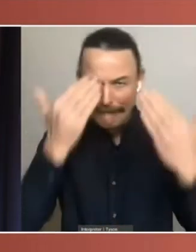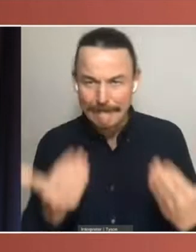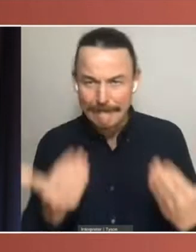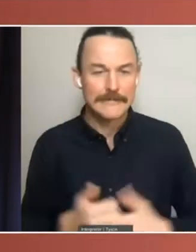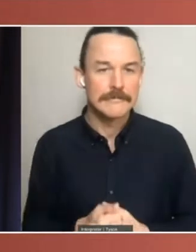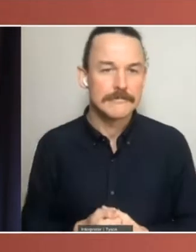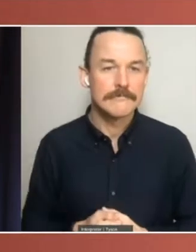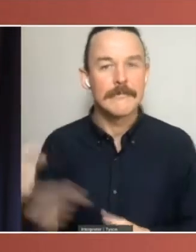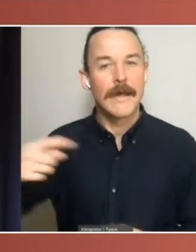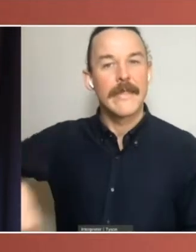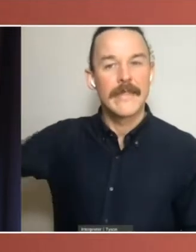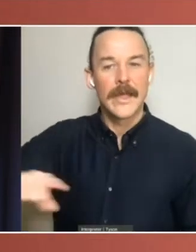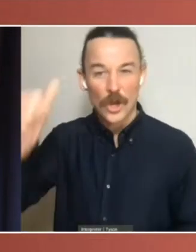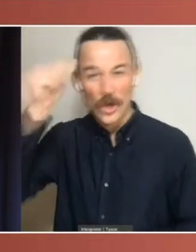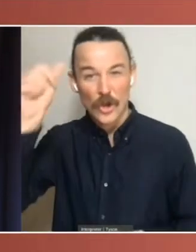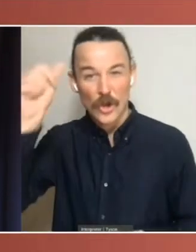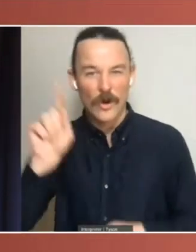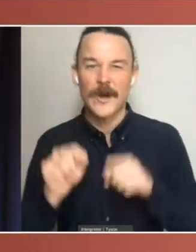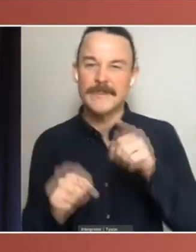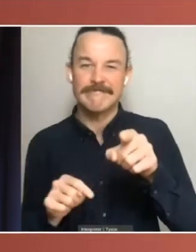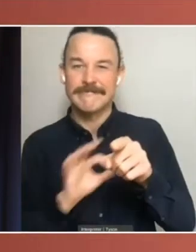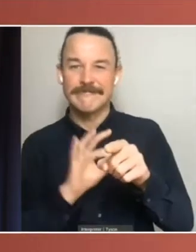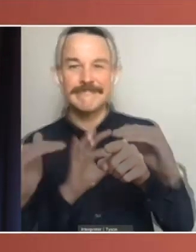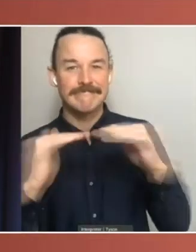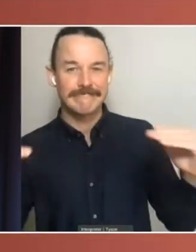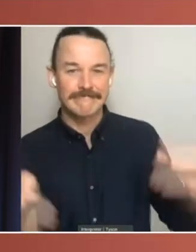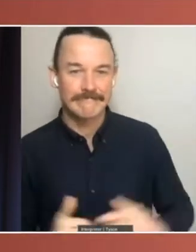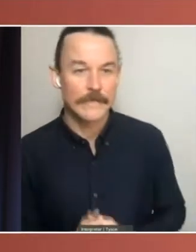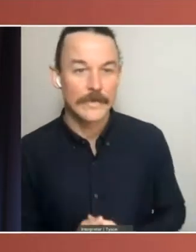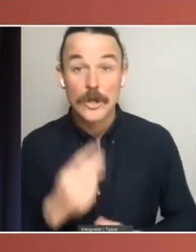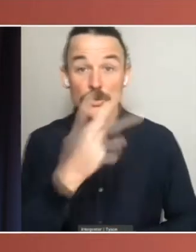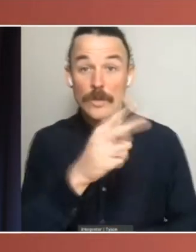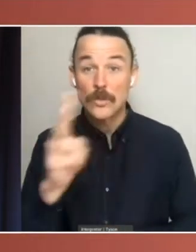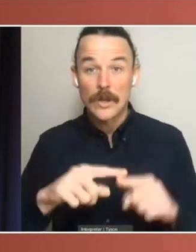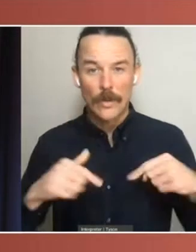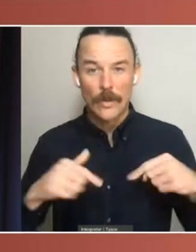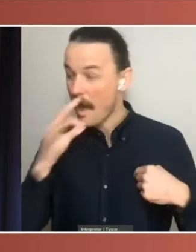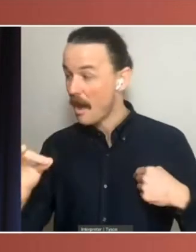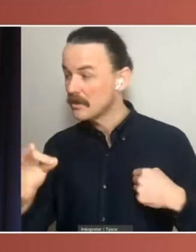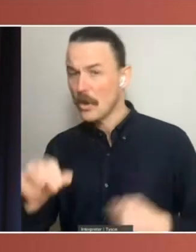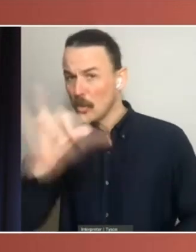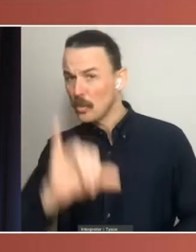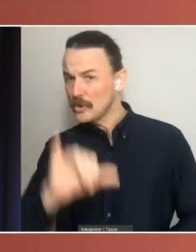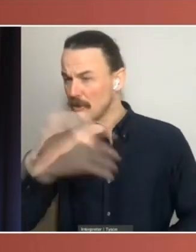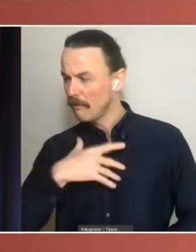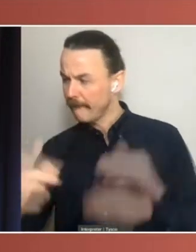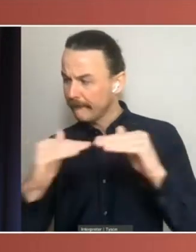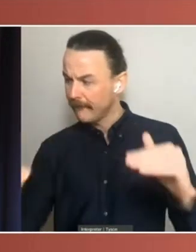system is unfair. In 2020, we asked respondents which system they thought was fairer, the one used to